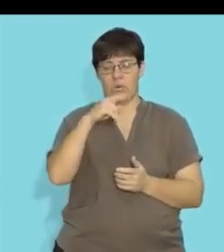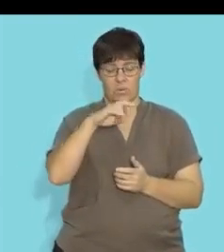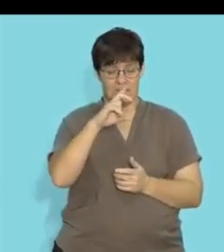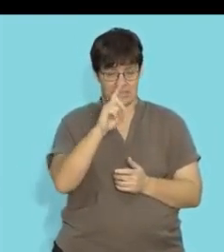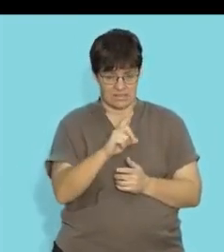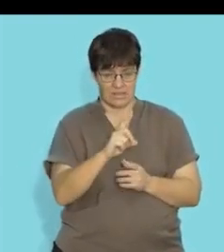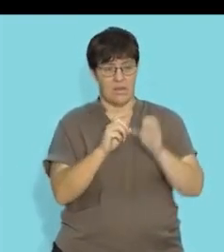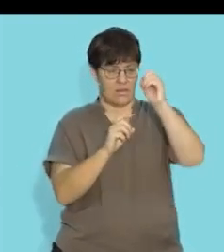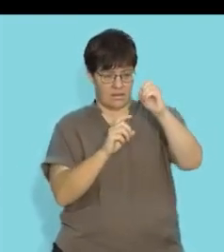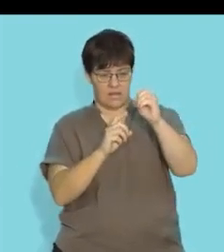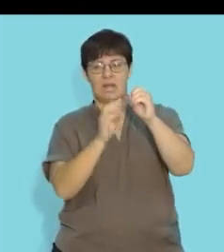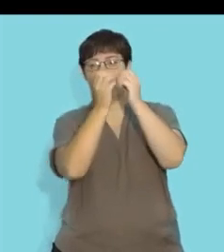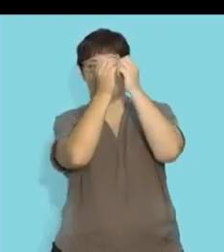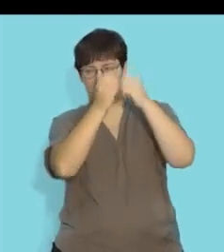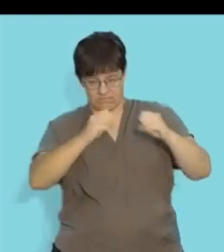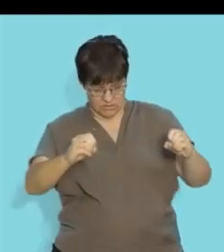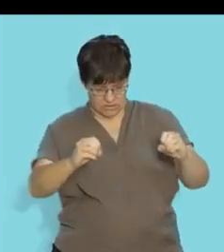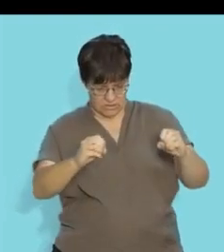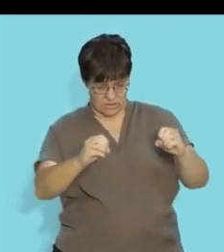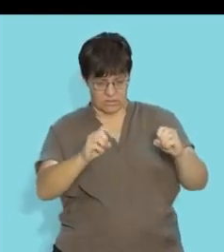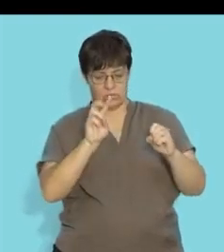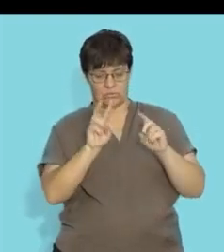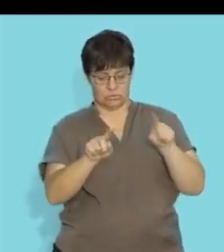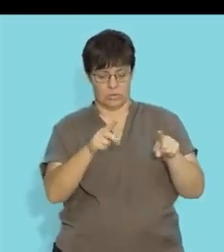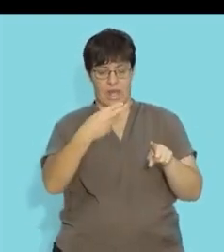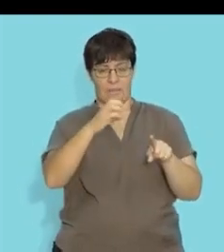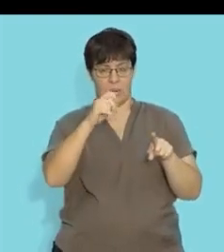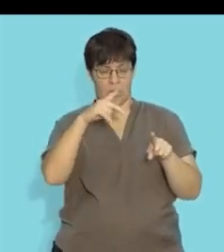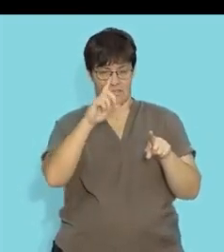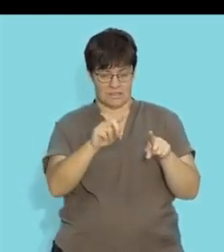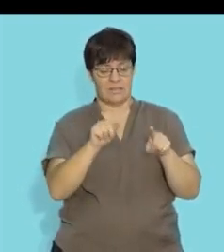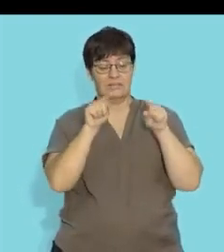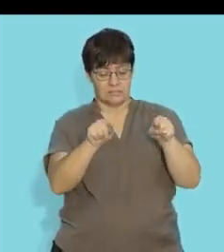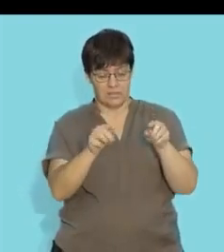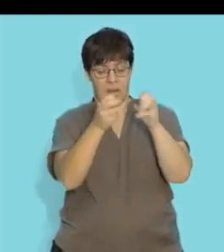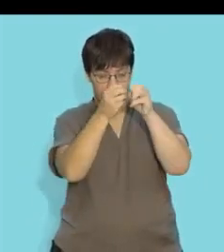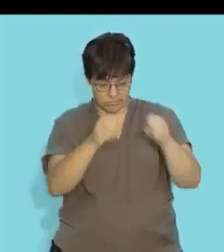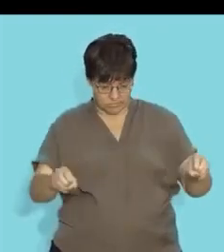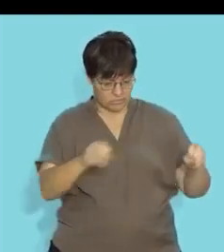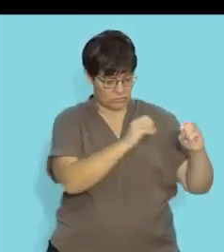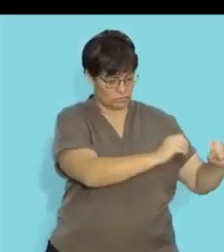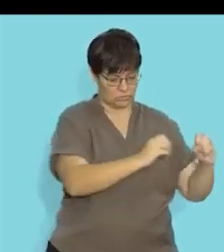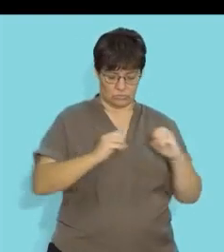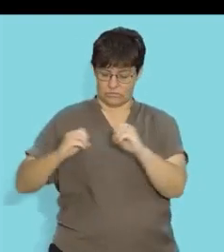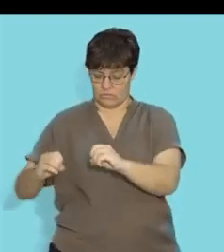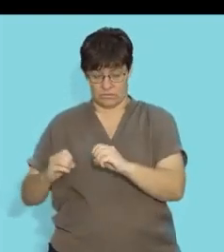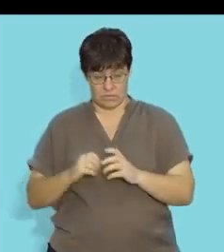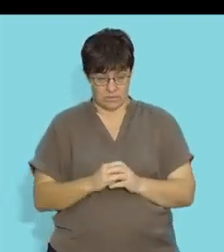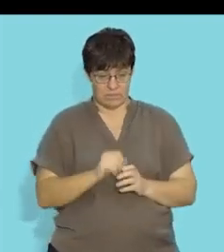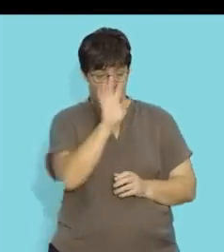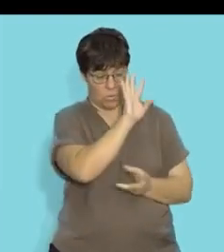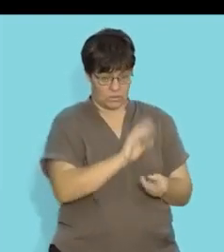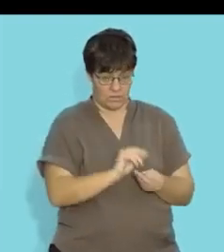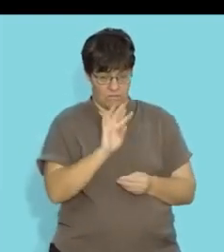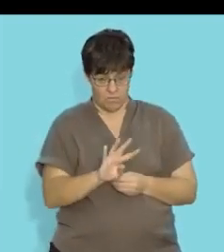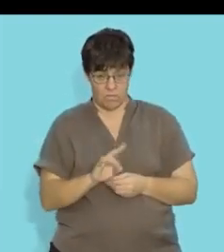undergo first matic division to give you two haploid cells which in turn divide to produce four cells that are each